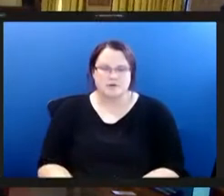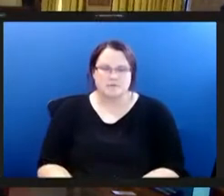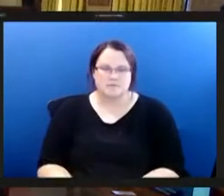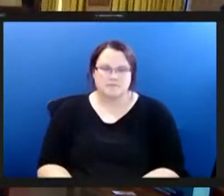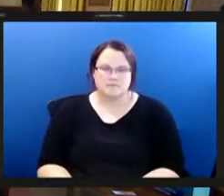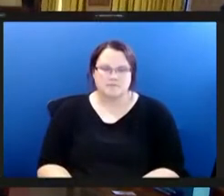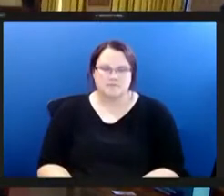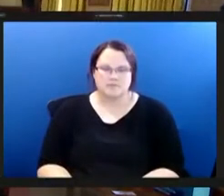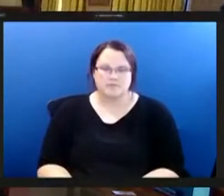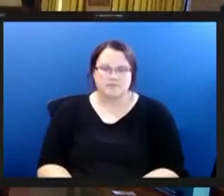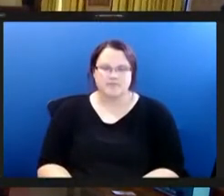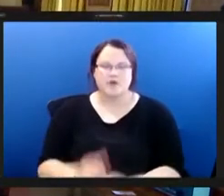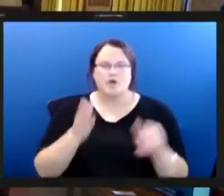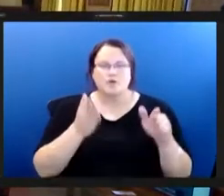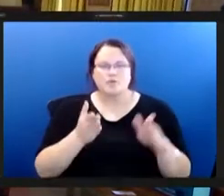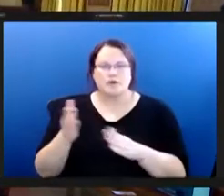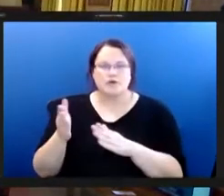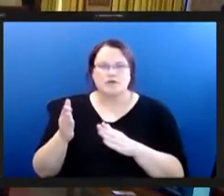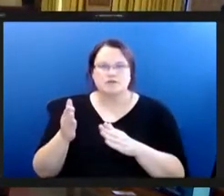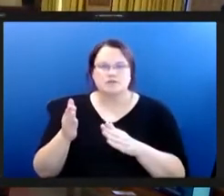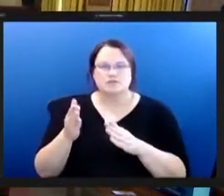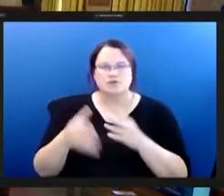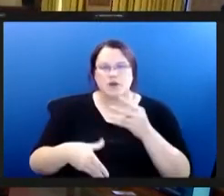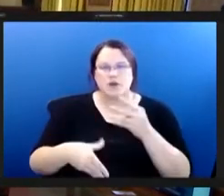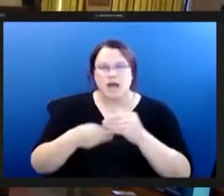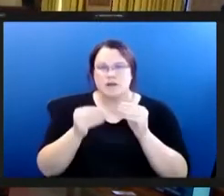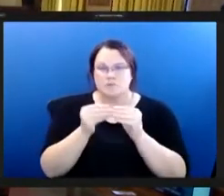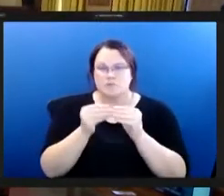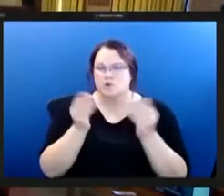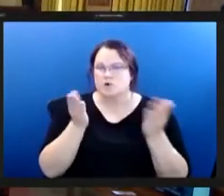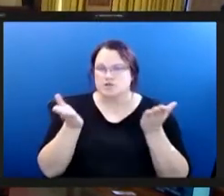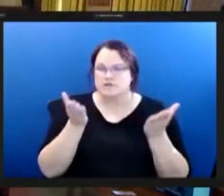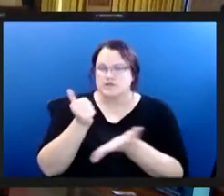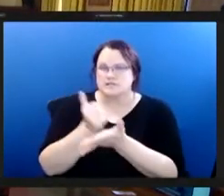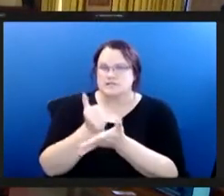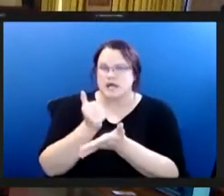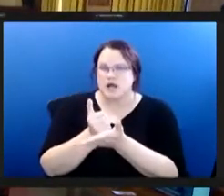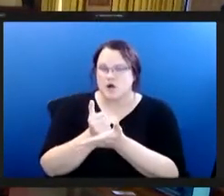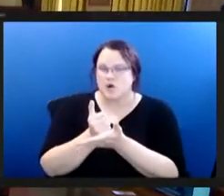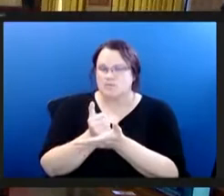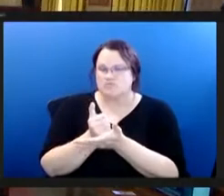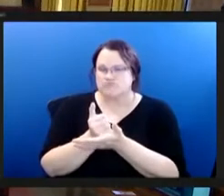are preparing to expand a lot of our services to help address this need